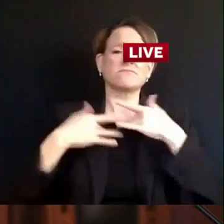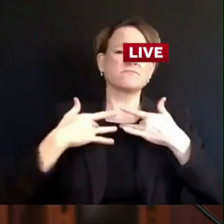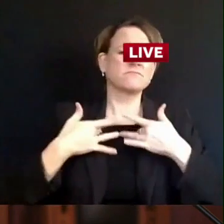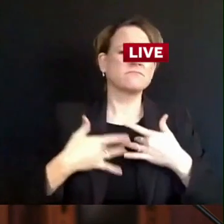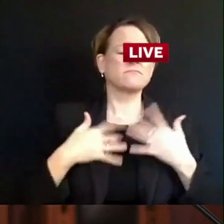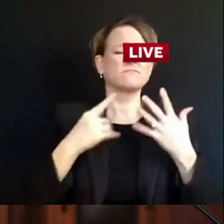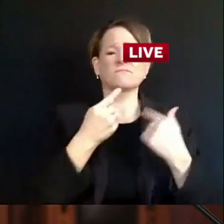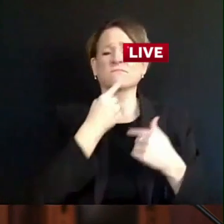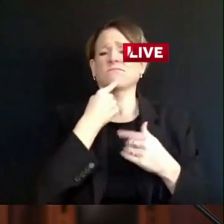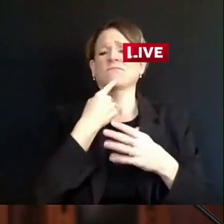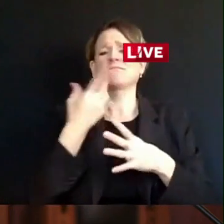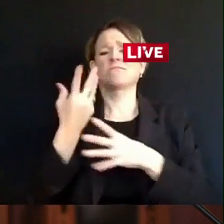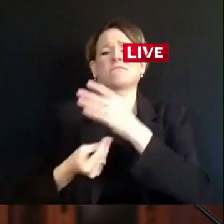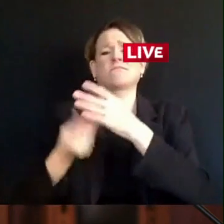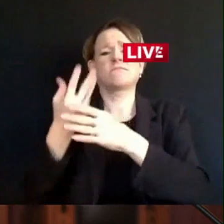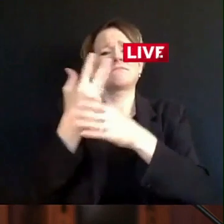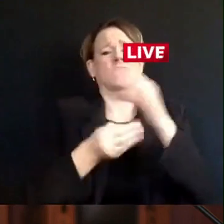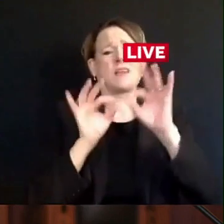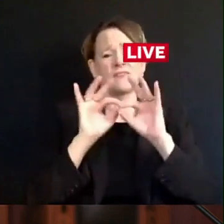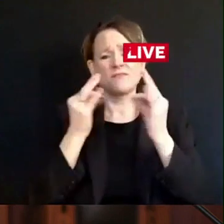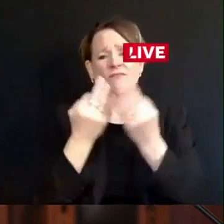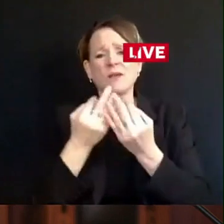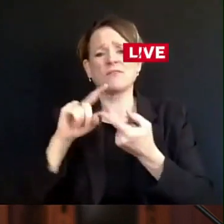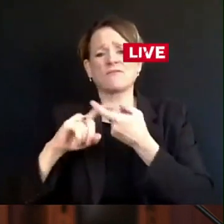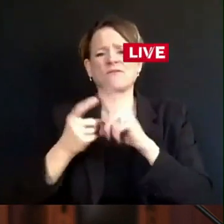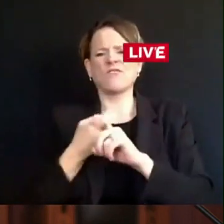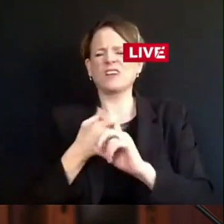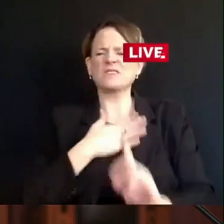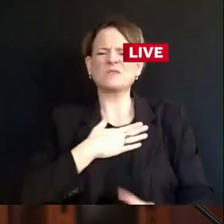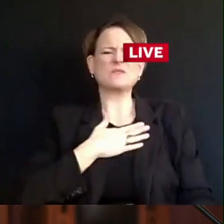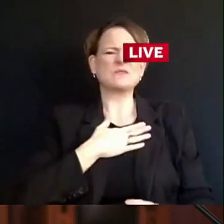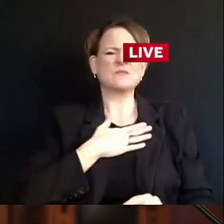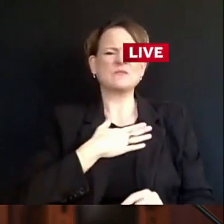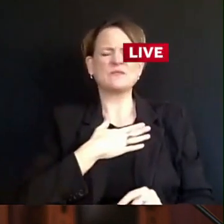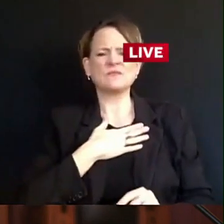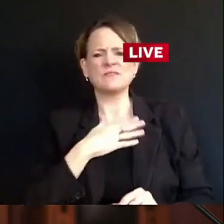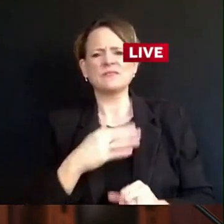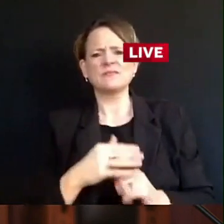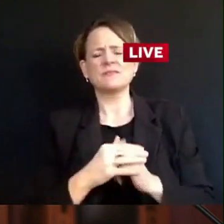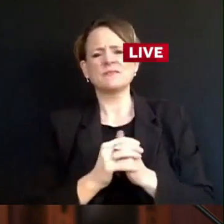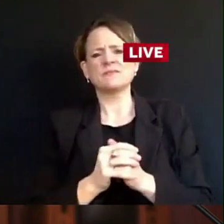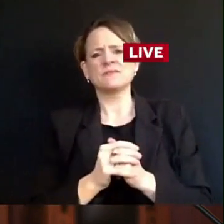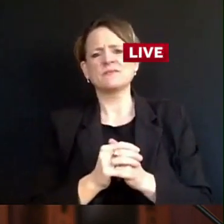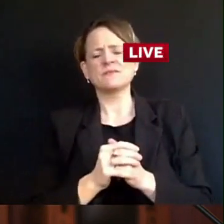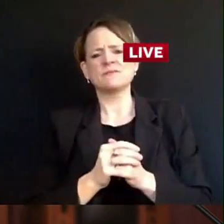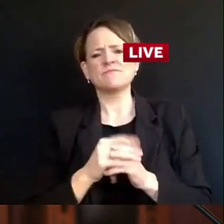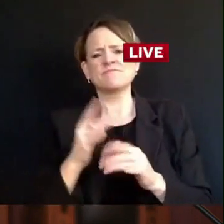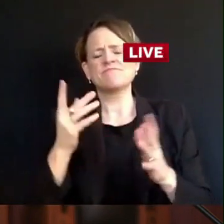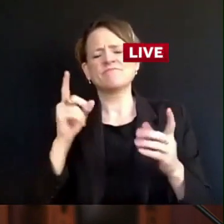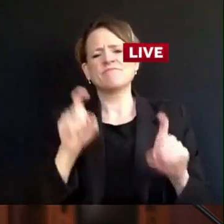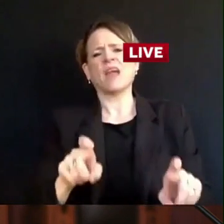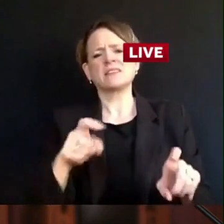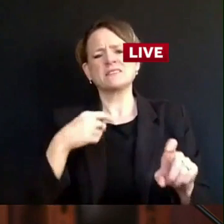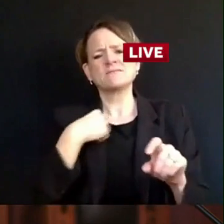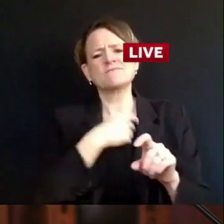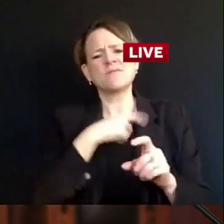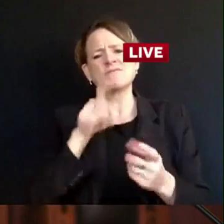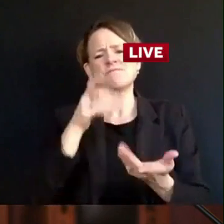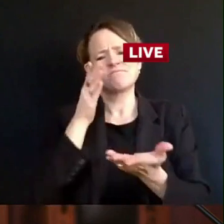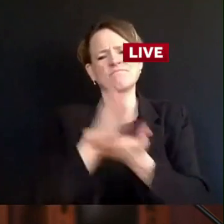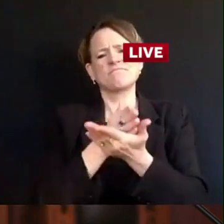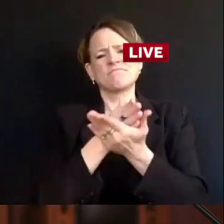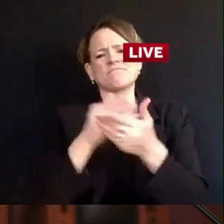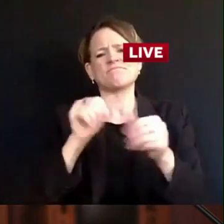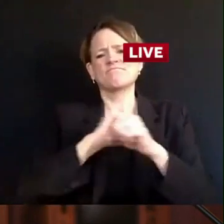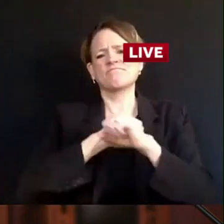ourselves to do all that we can to stop the spread of COVID-19. We need to stay home. We need to wear our